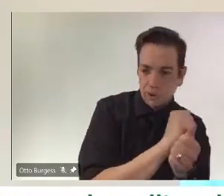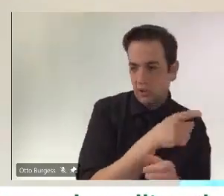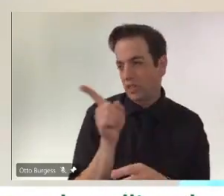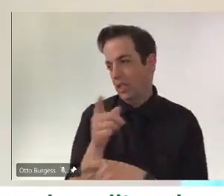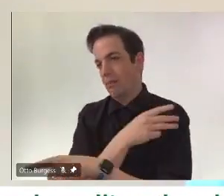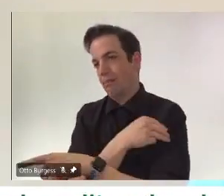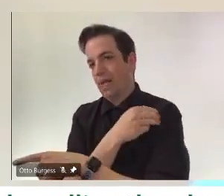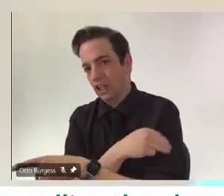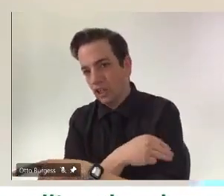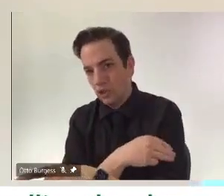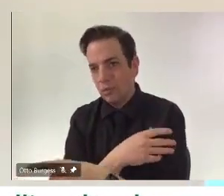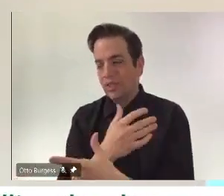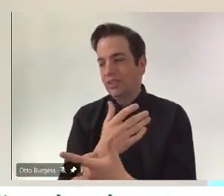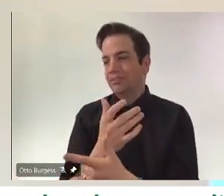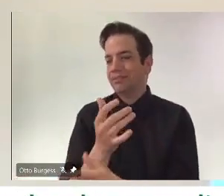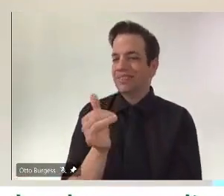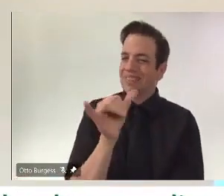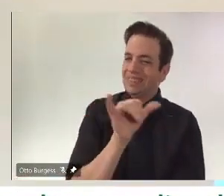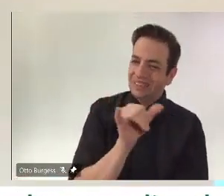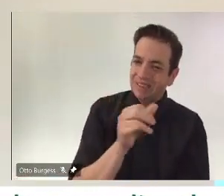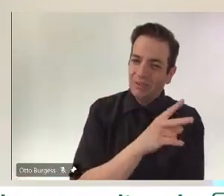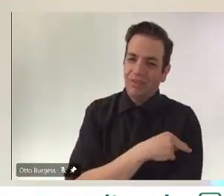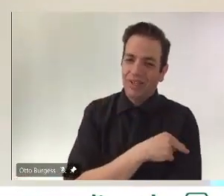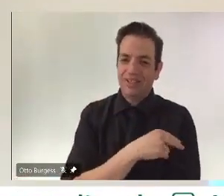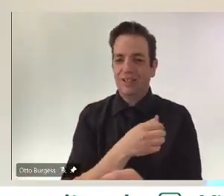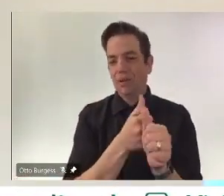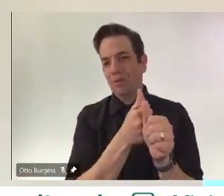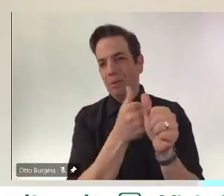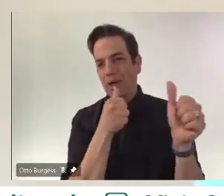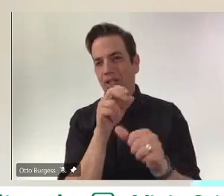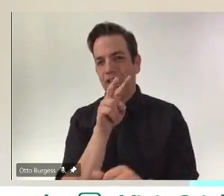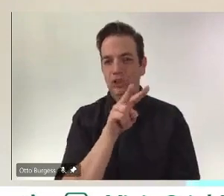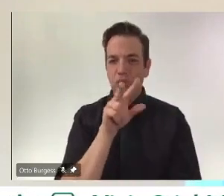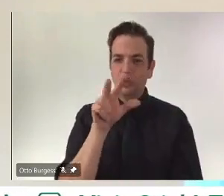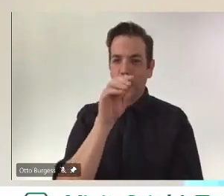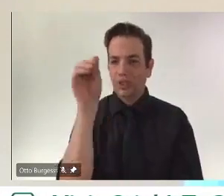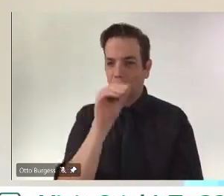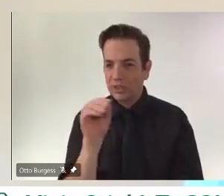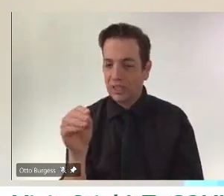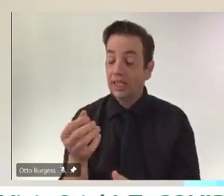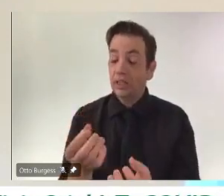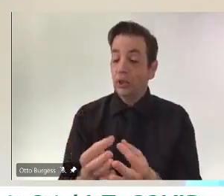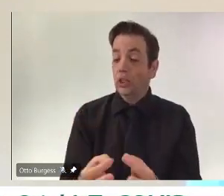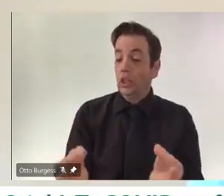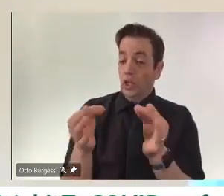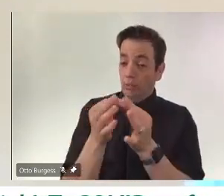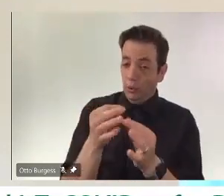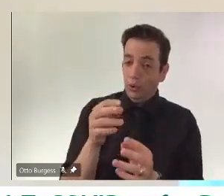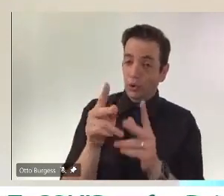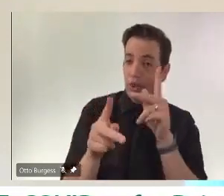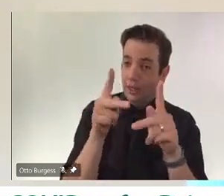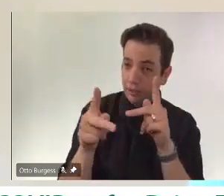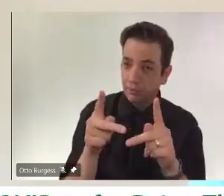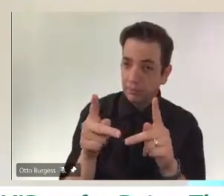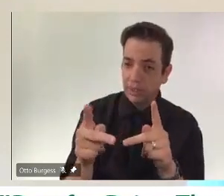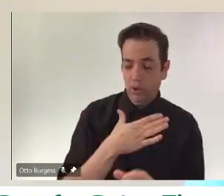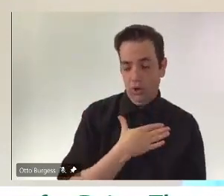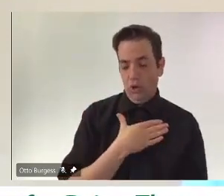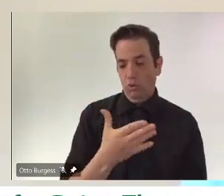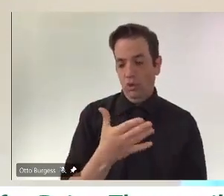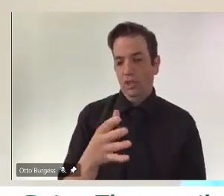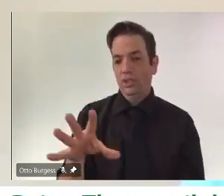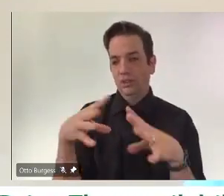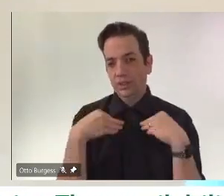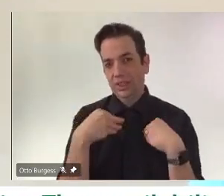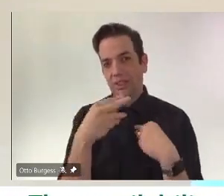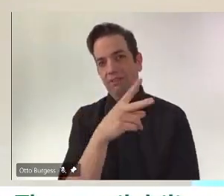vaccine confidence is important. We should not be complacent and just say that, I'll wait and just get it later.